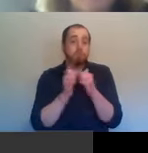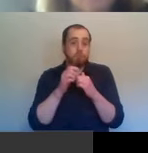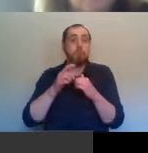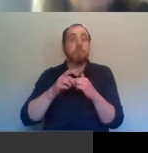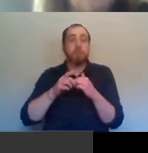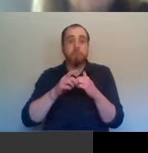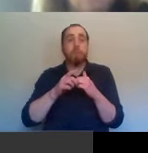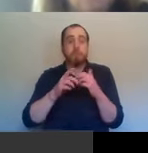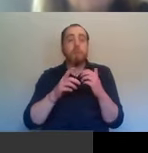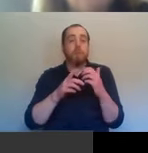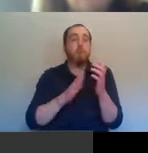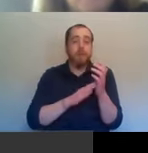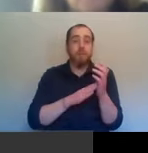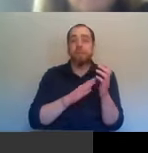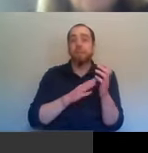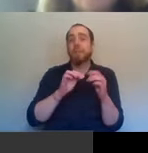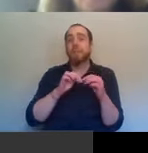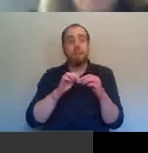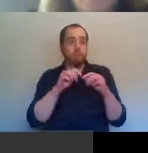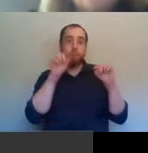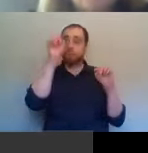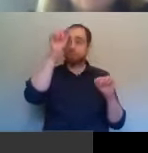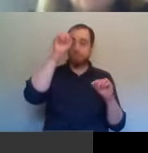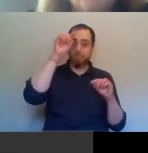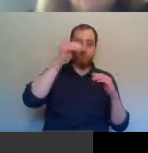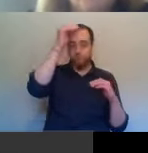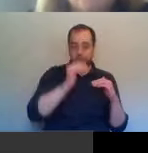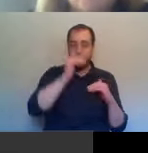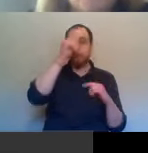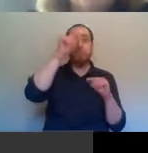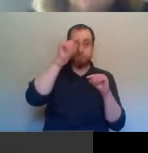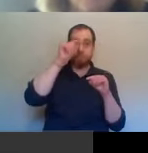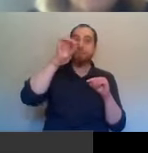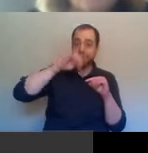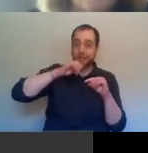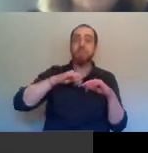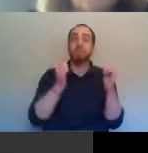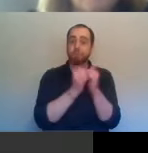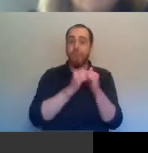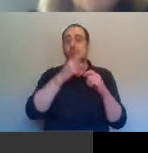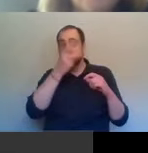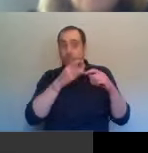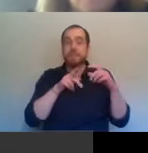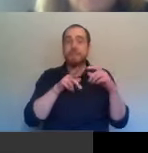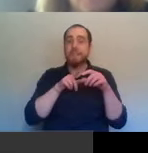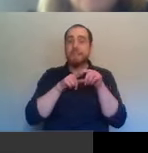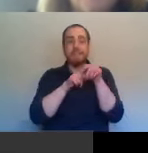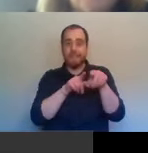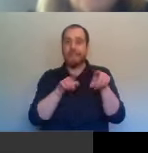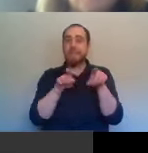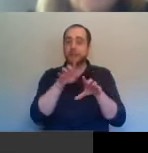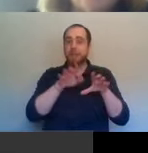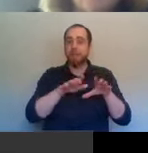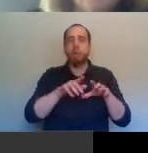South, and I think we should sometimes reflect on that. And a lot of that would fall into social and moral conservatism. And we need to acknowledge